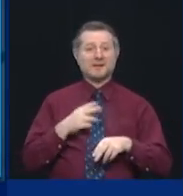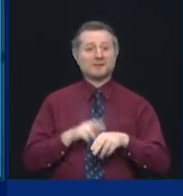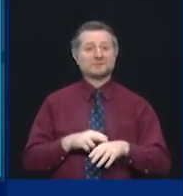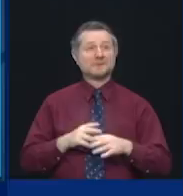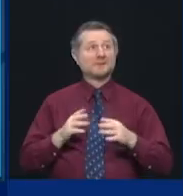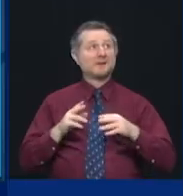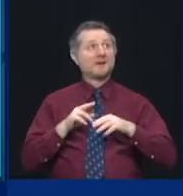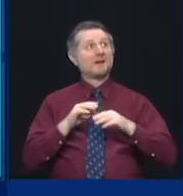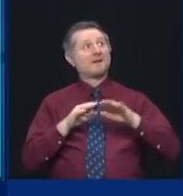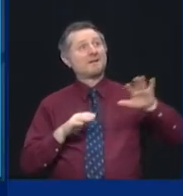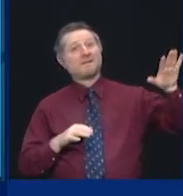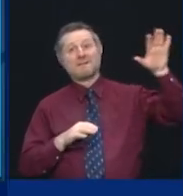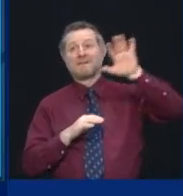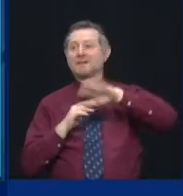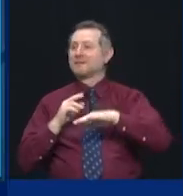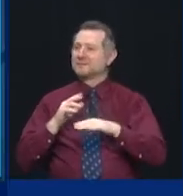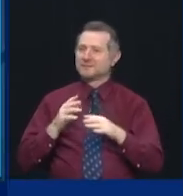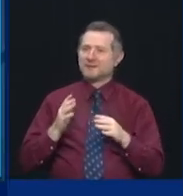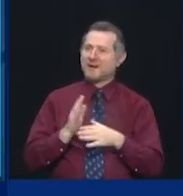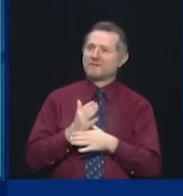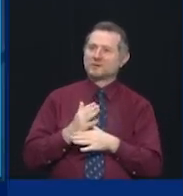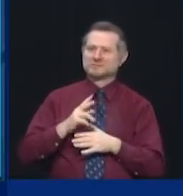less than half of the national average.